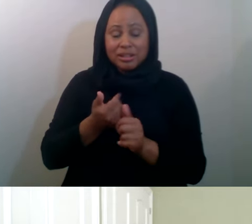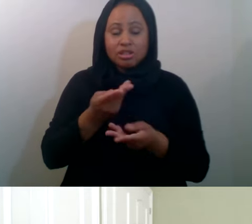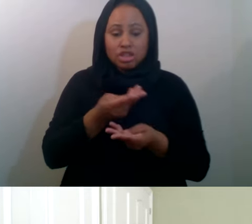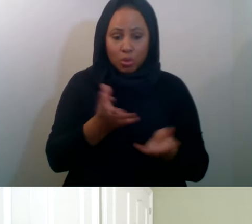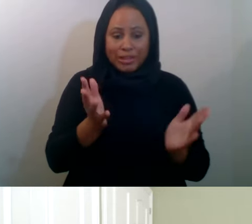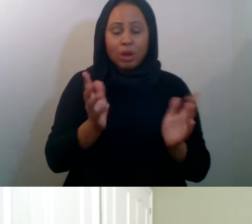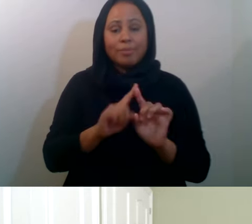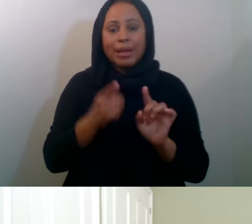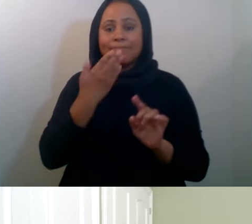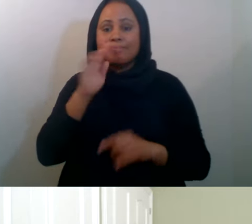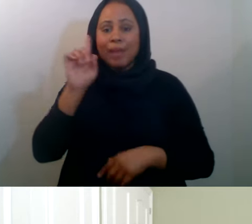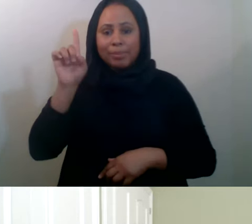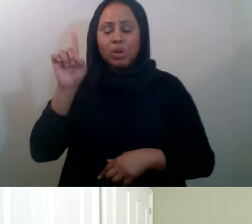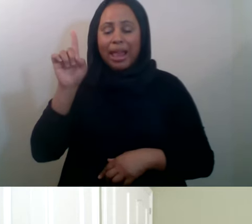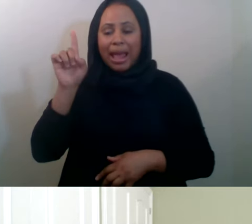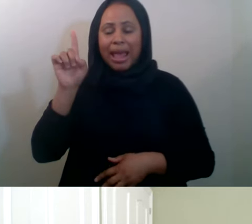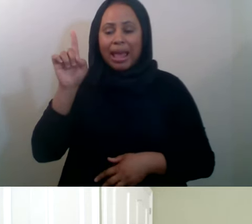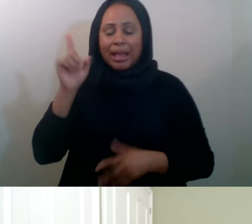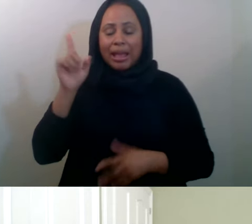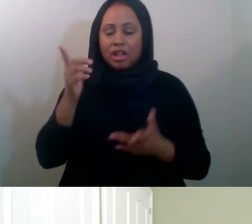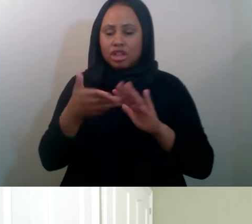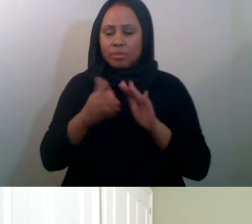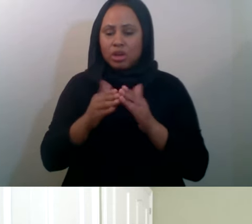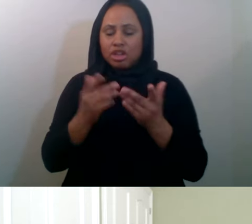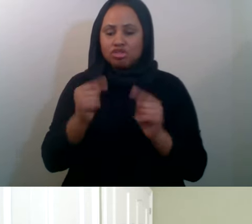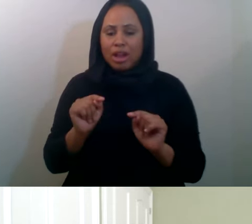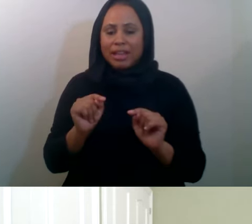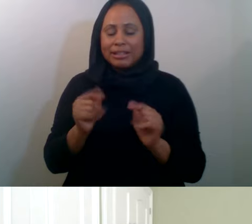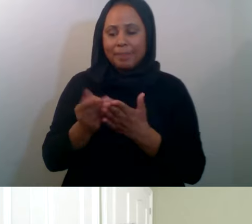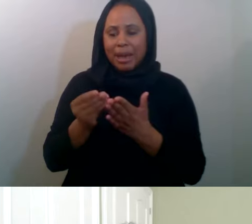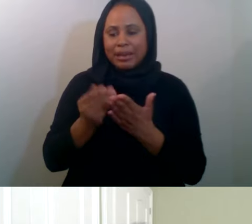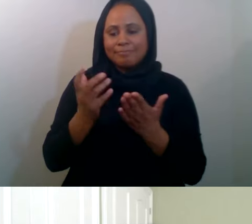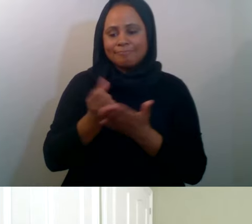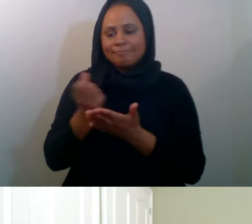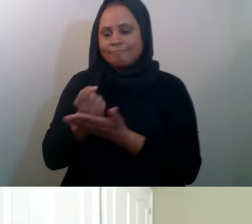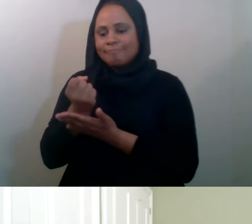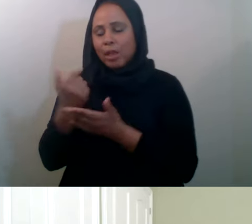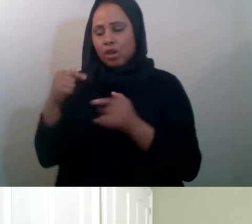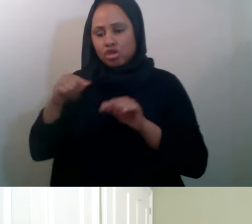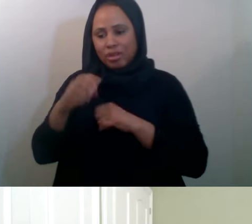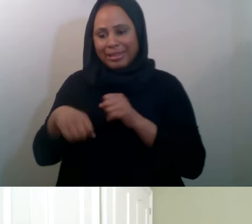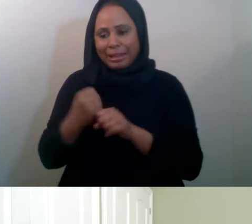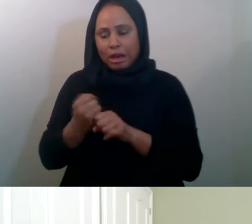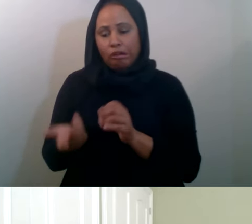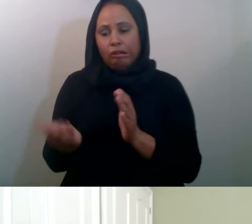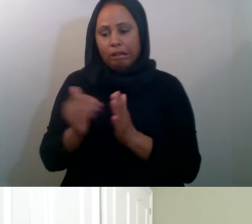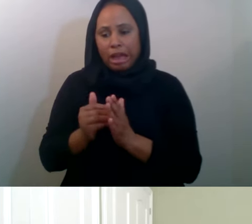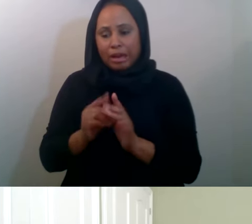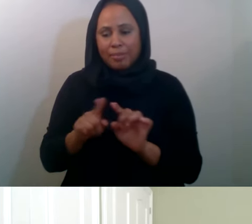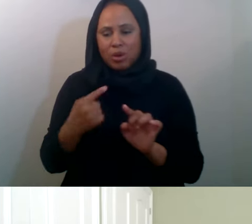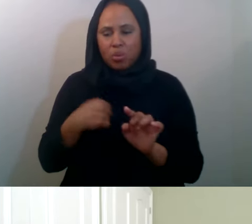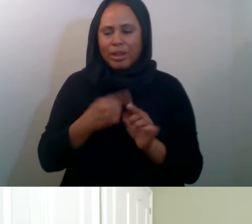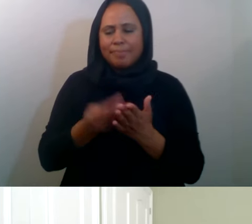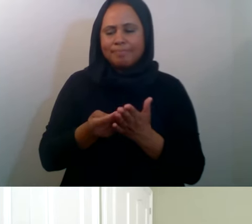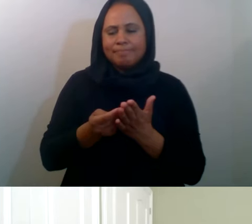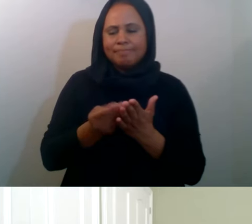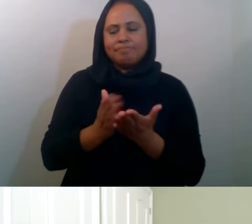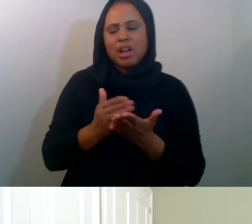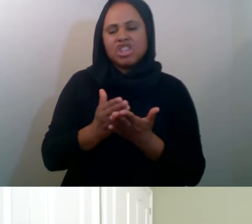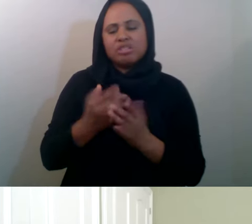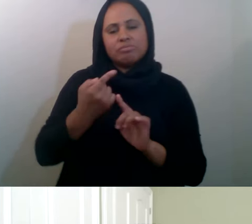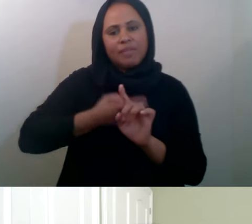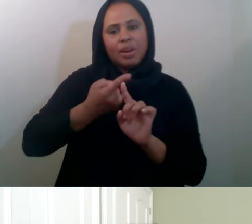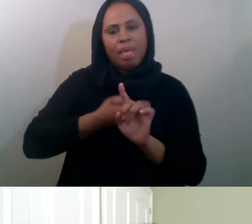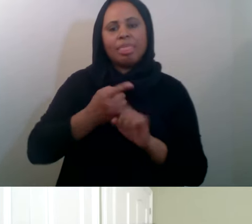alhamdulillah, the community does try to replenish throughout the year, but, um, we do budget out accordingly every month.